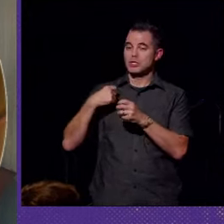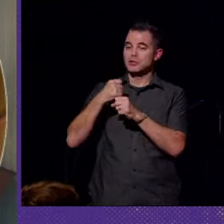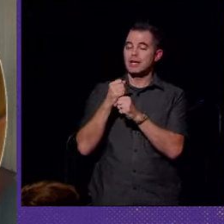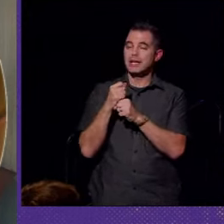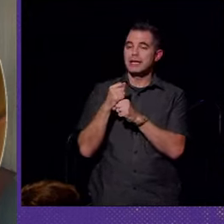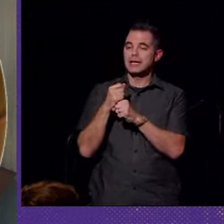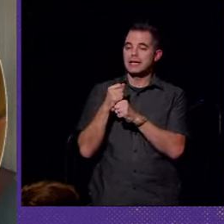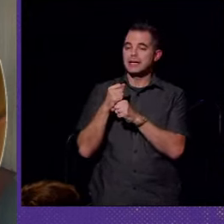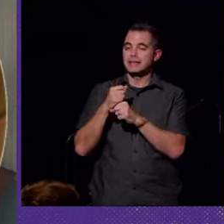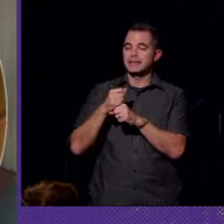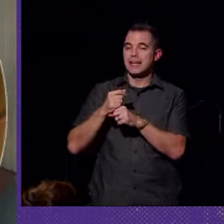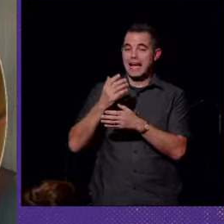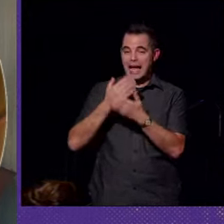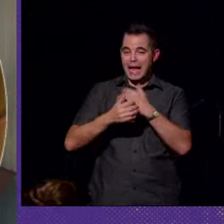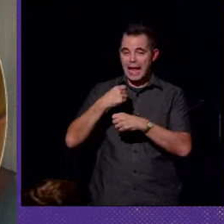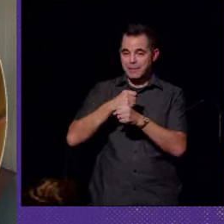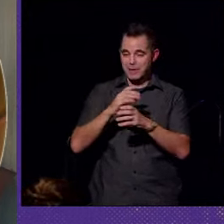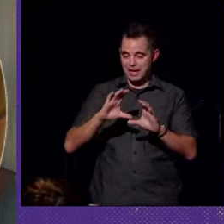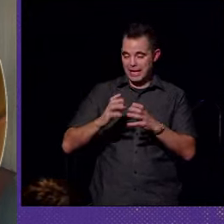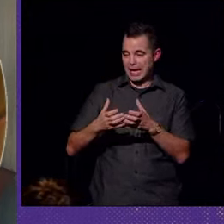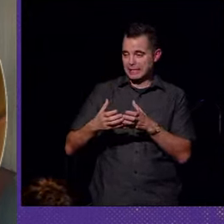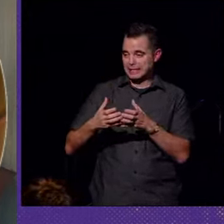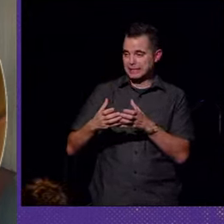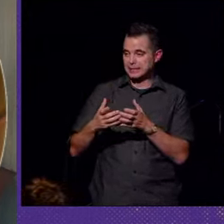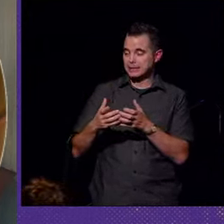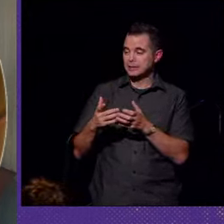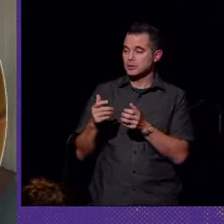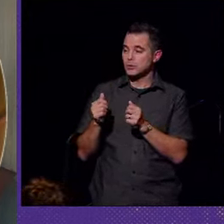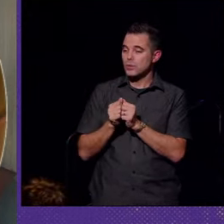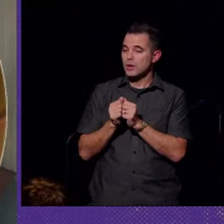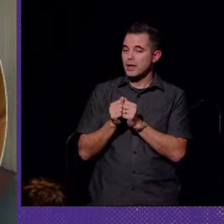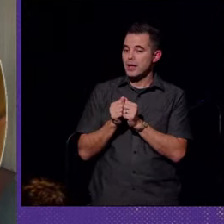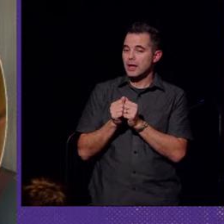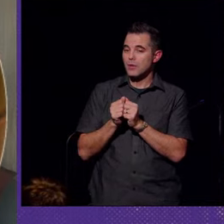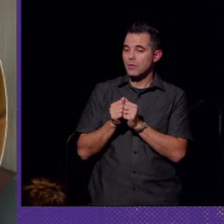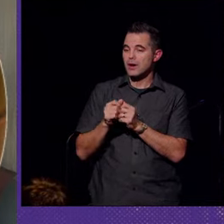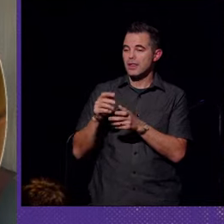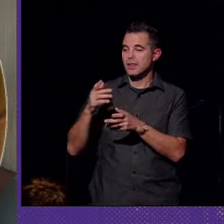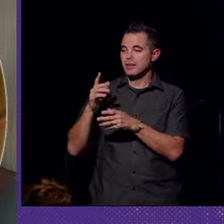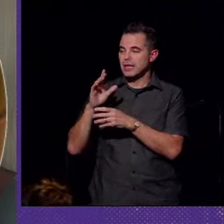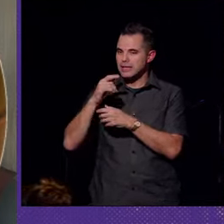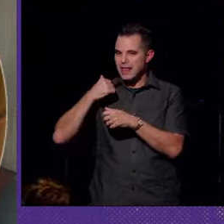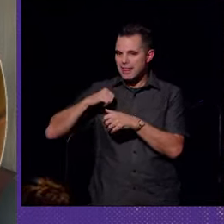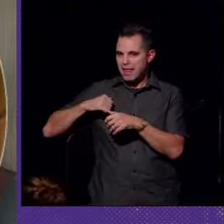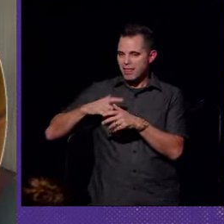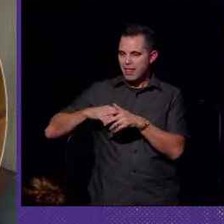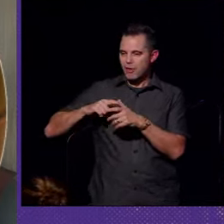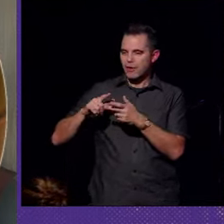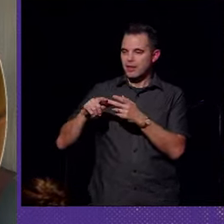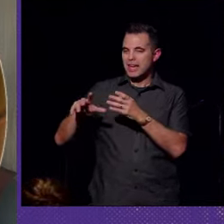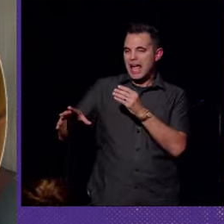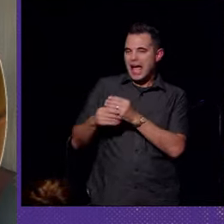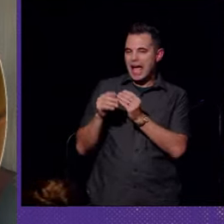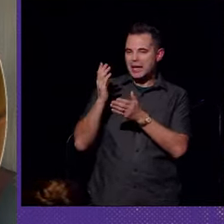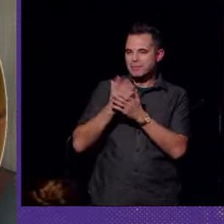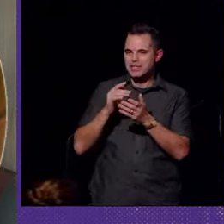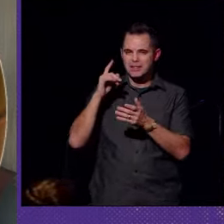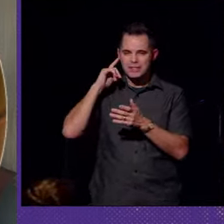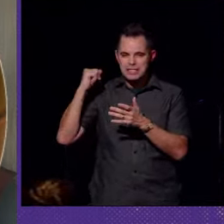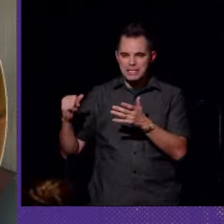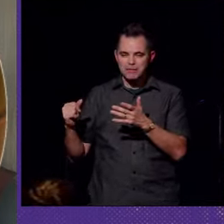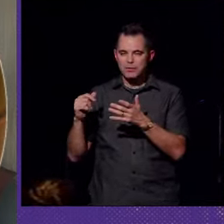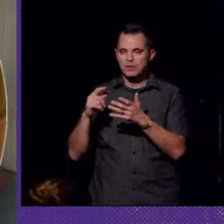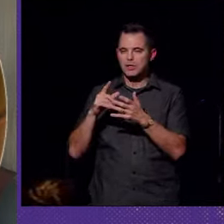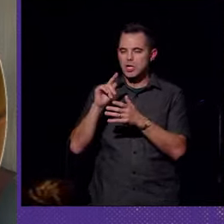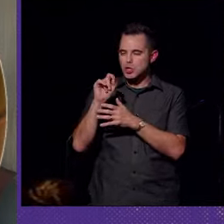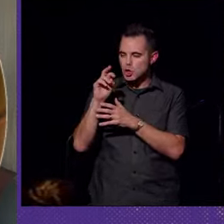a handmade case with bartered leather and then added pieces of silver and